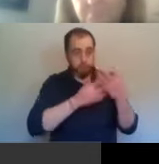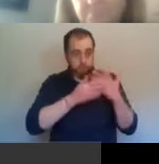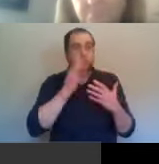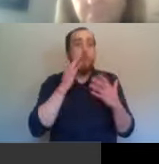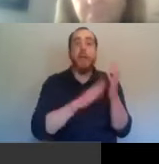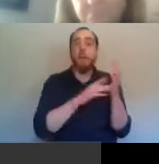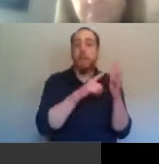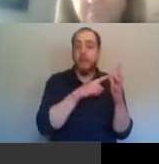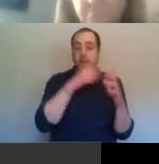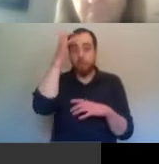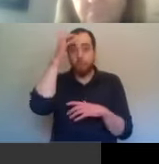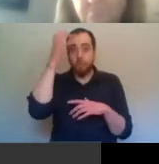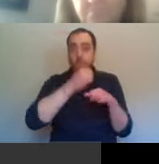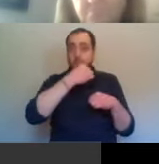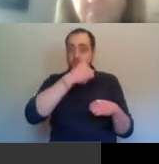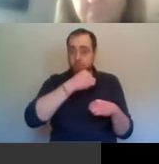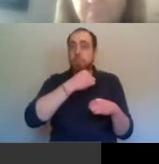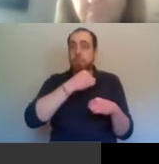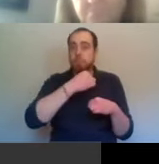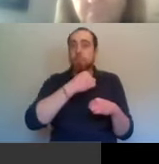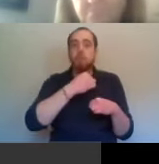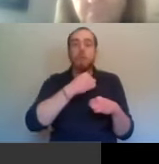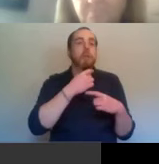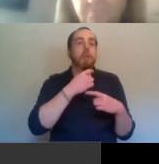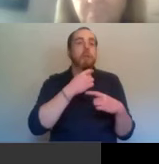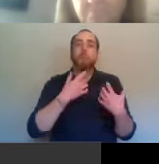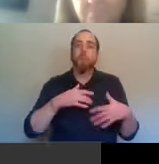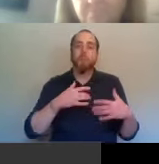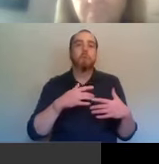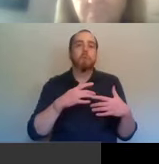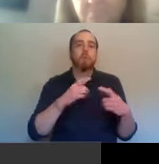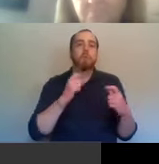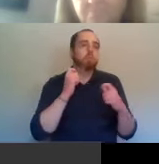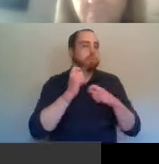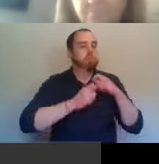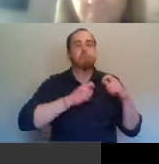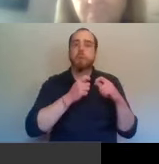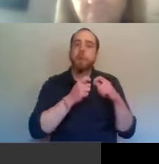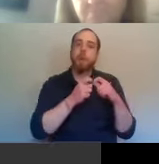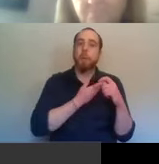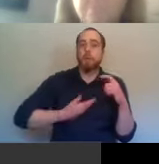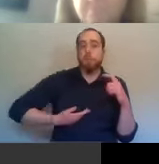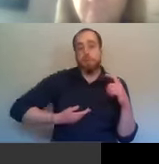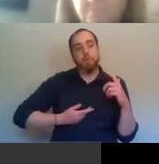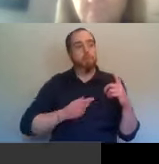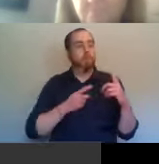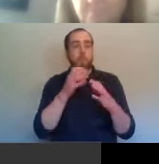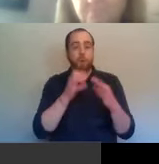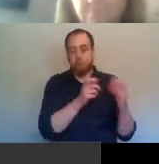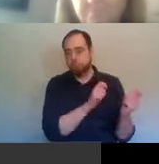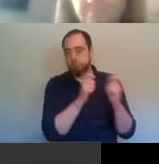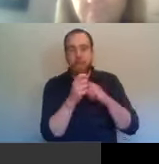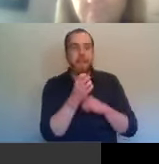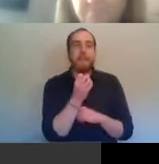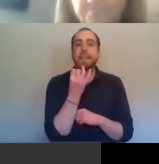actually brilliant, it's on the transformation of Presbyterian politics between the 1790s to 1825. So it's